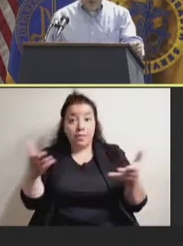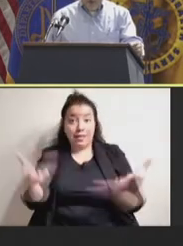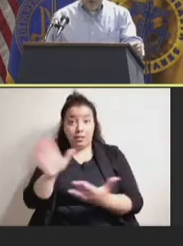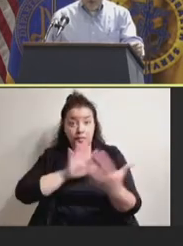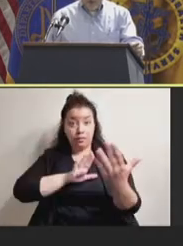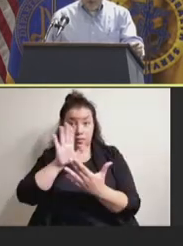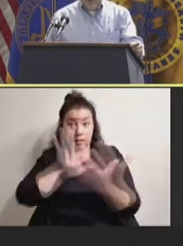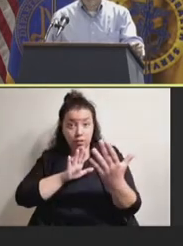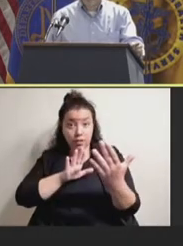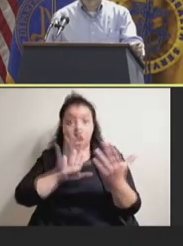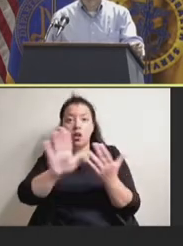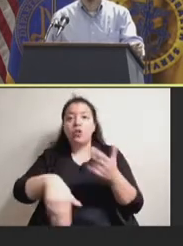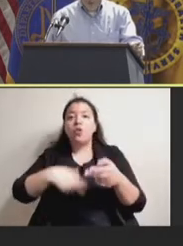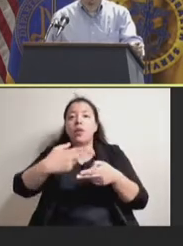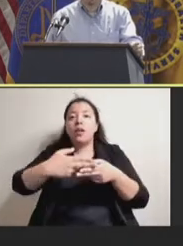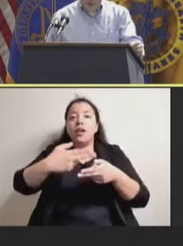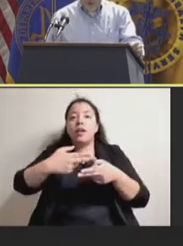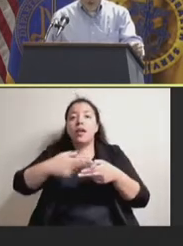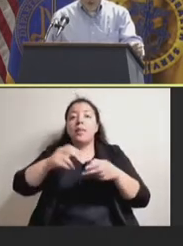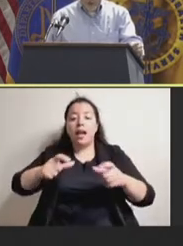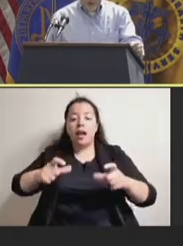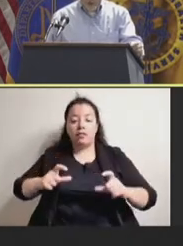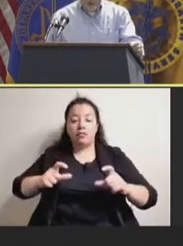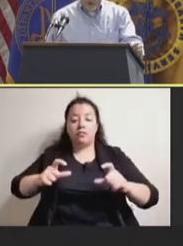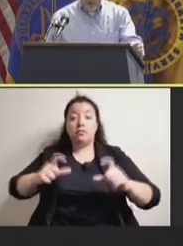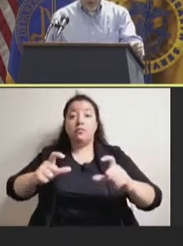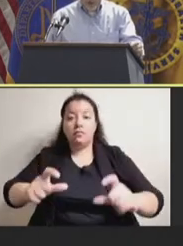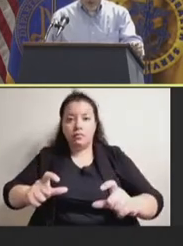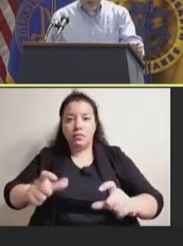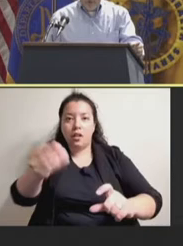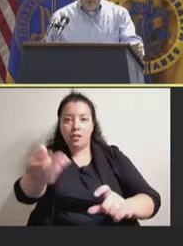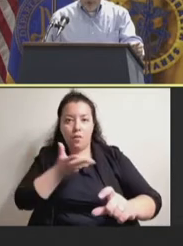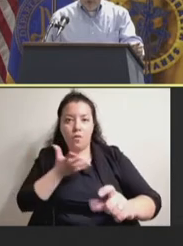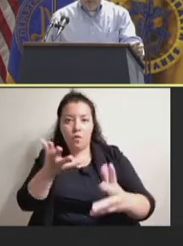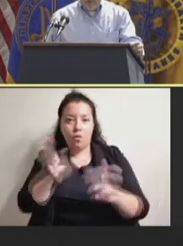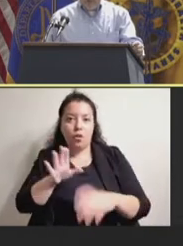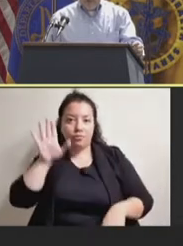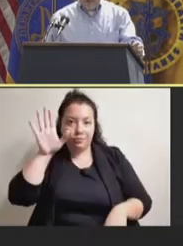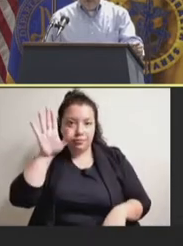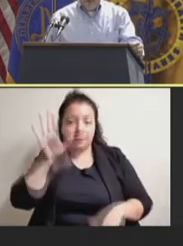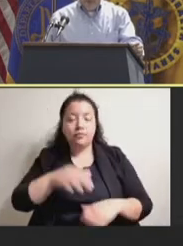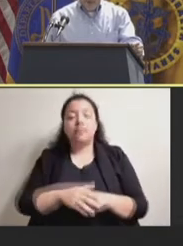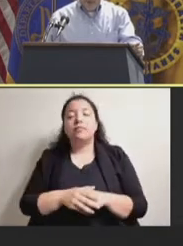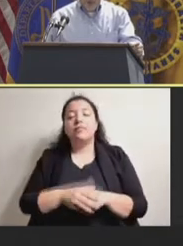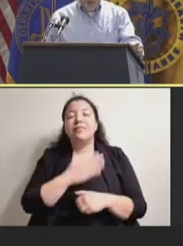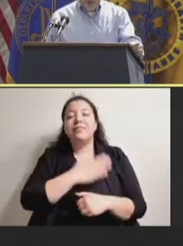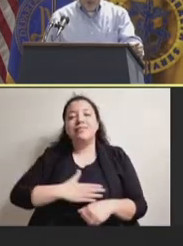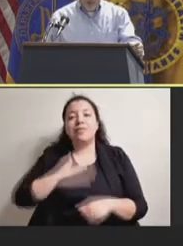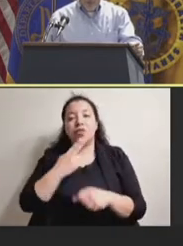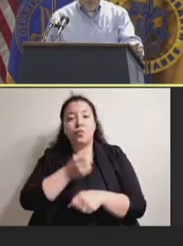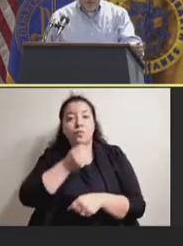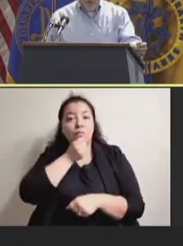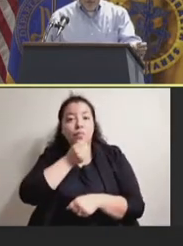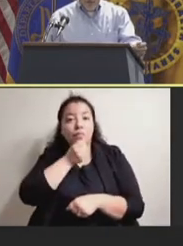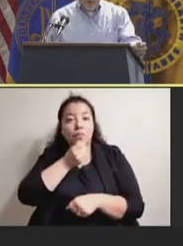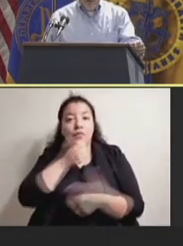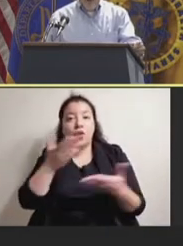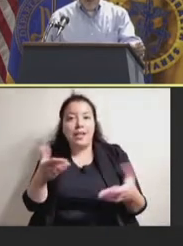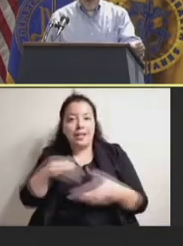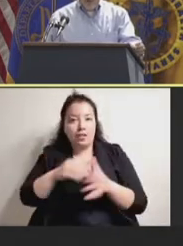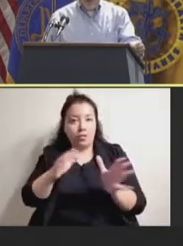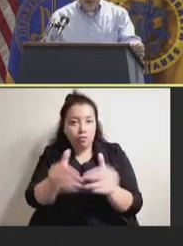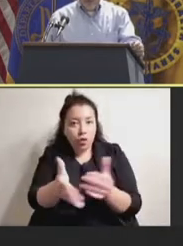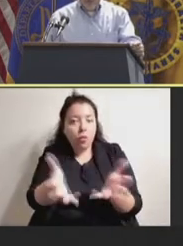to stand on the short end and notify me if you'd like to speak. Please use the microphones when speaking so everyone can hear you. During the